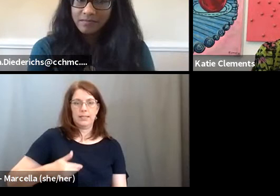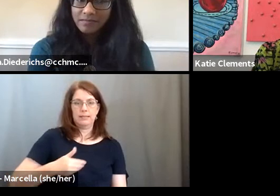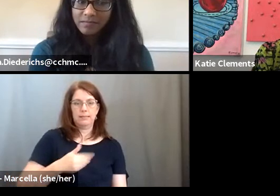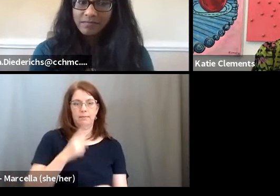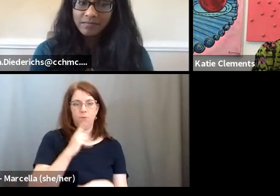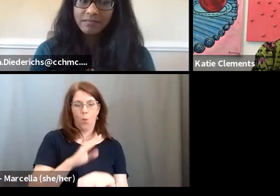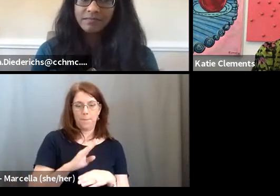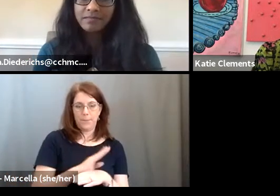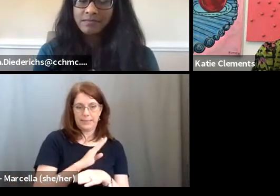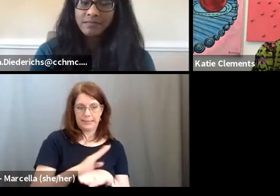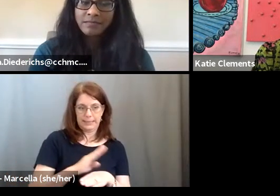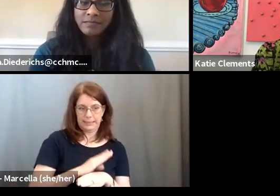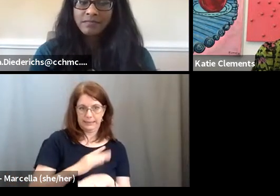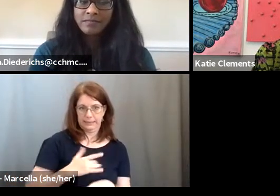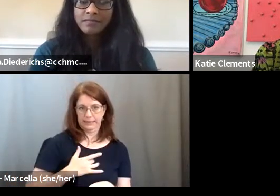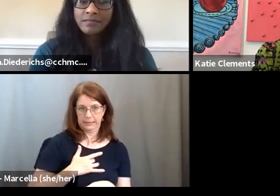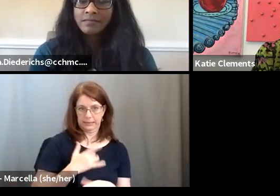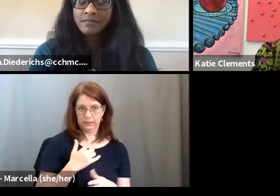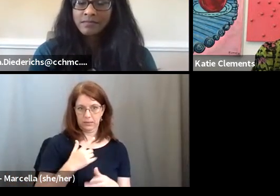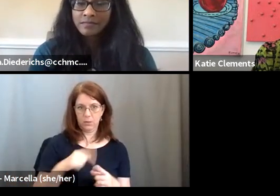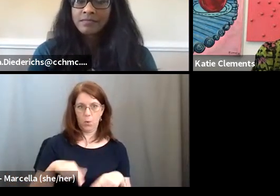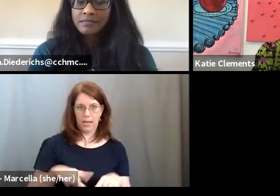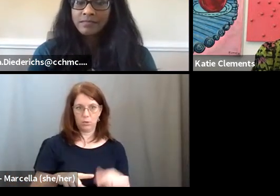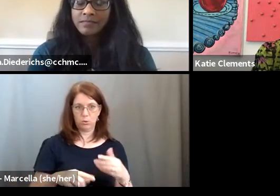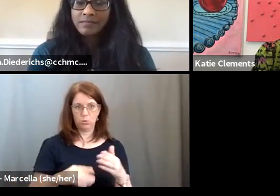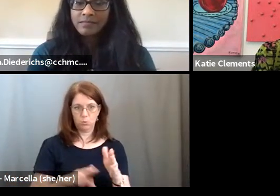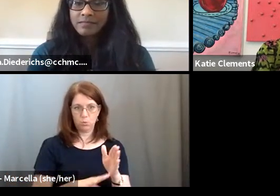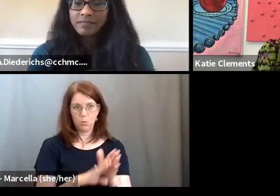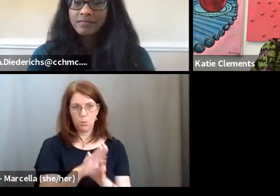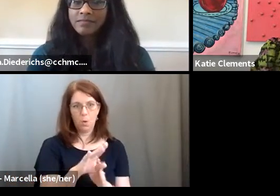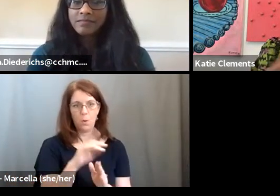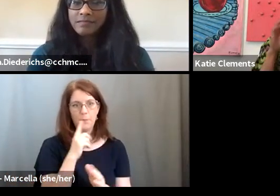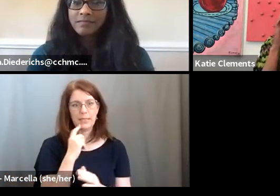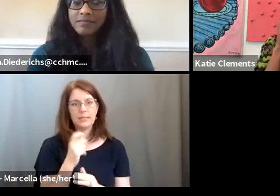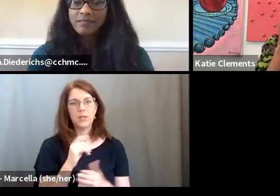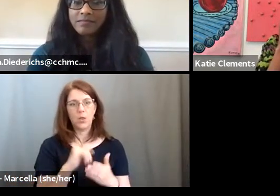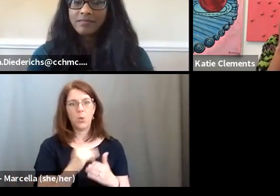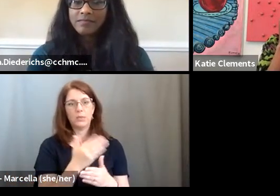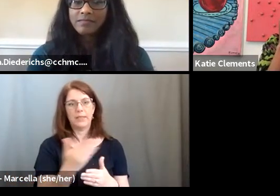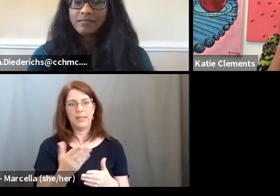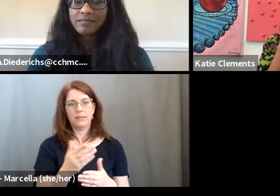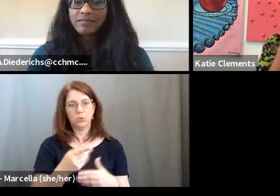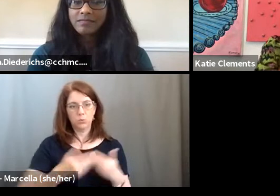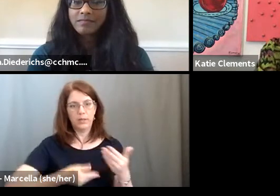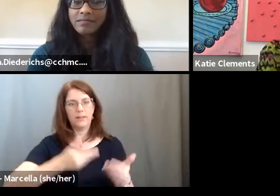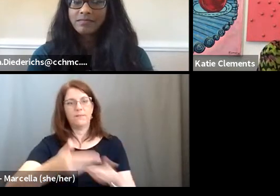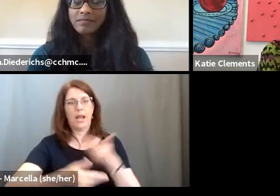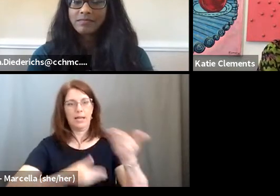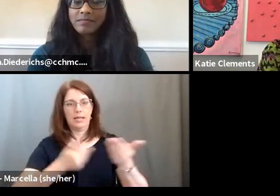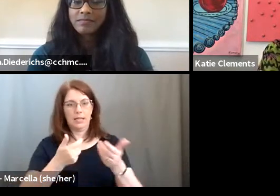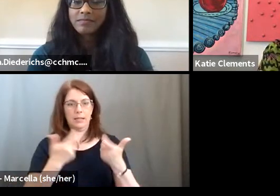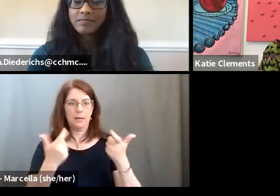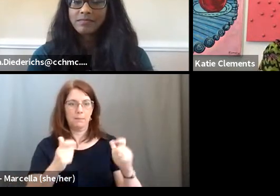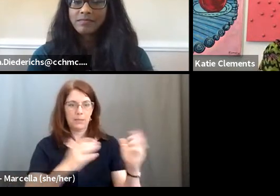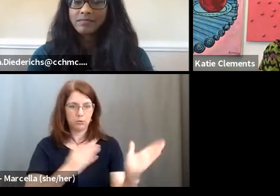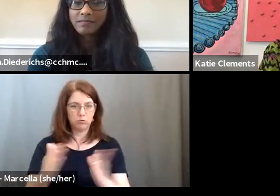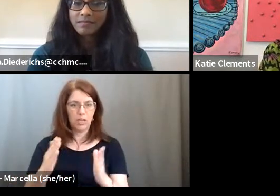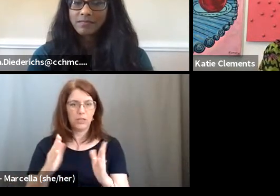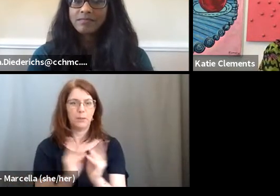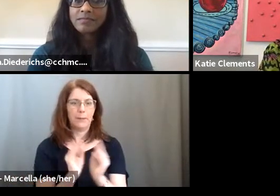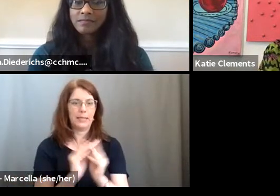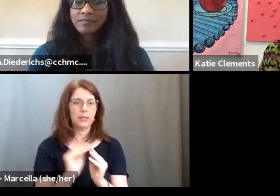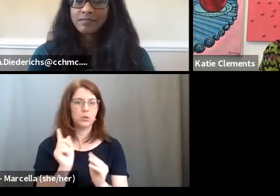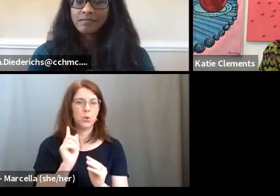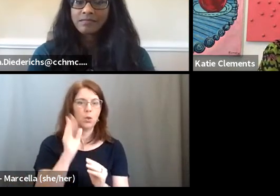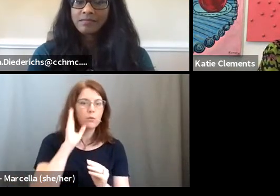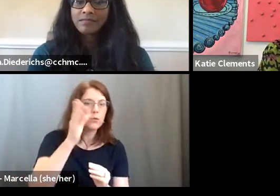on the, on the, as you, as you grow, um, because those are the things that you're invited into big strategy meetings, you know, where can